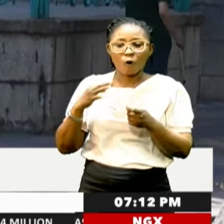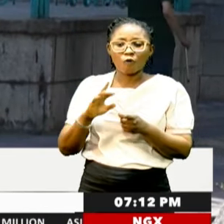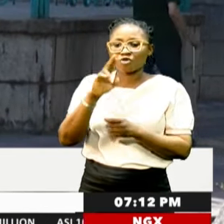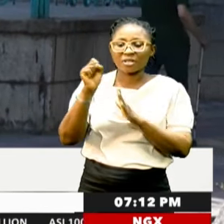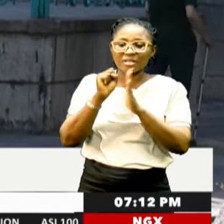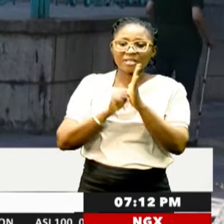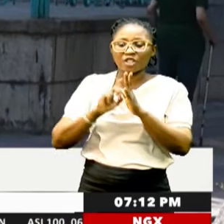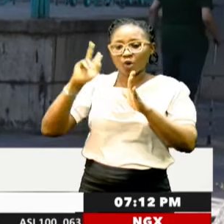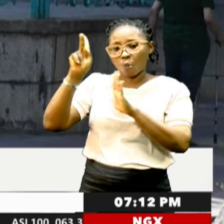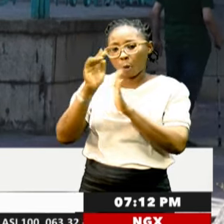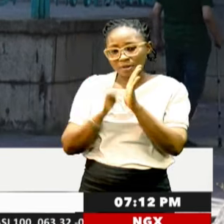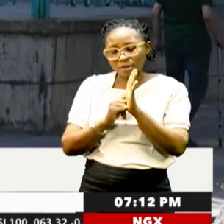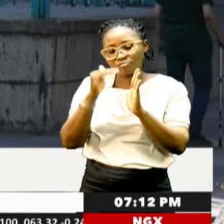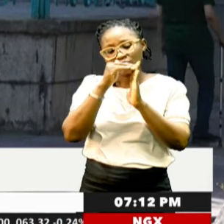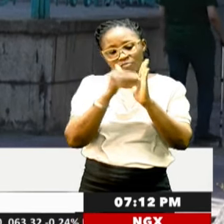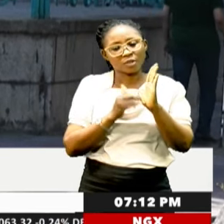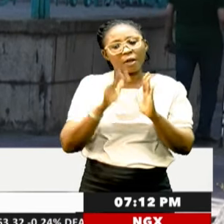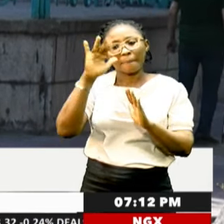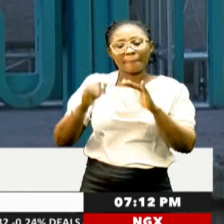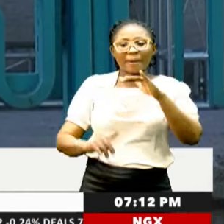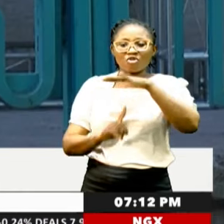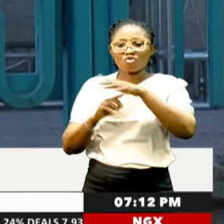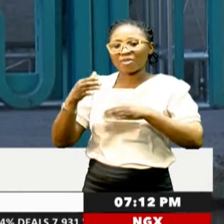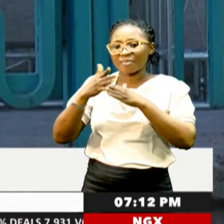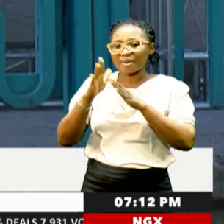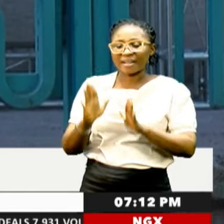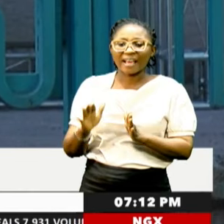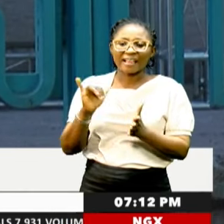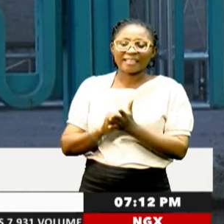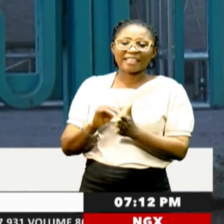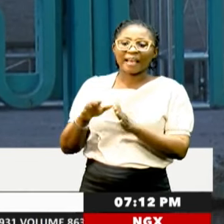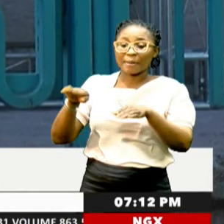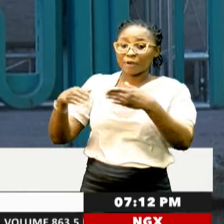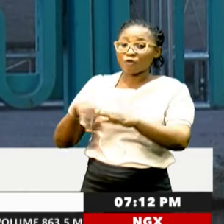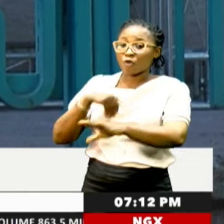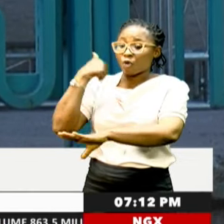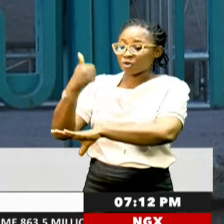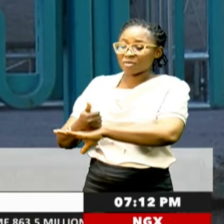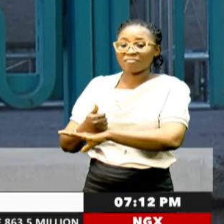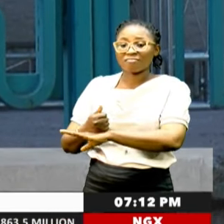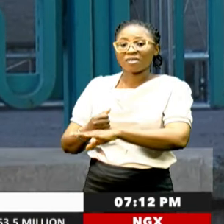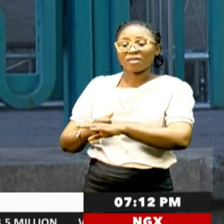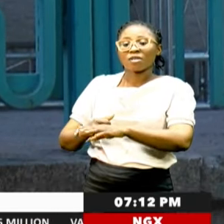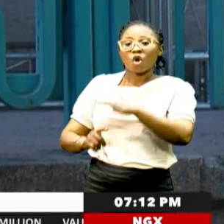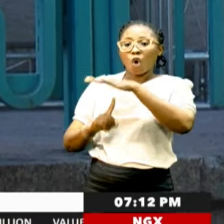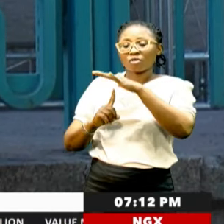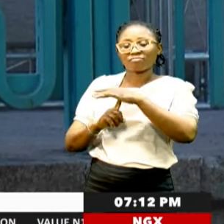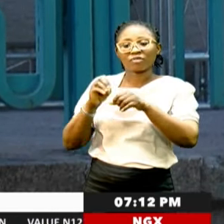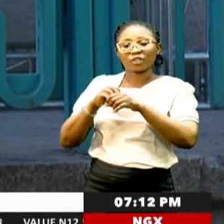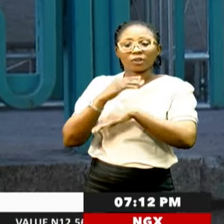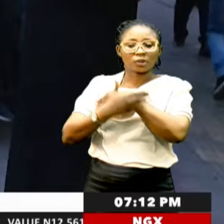policy, outlined by the supreme leader, who wields ultimate authority in the country. Khamfots,